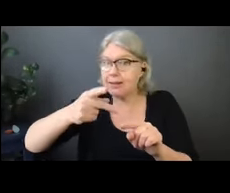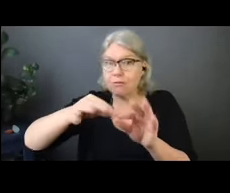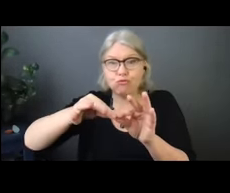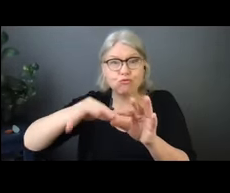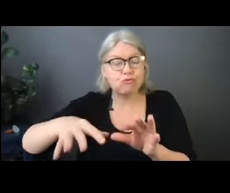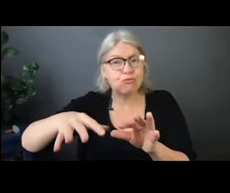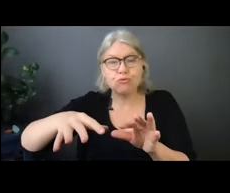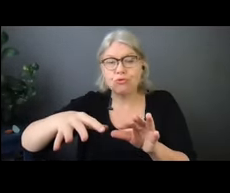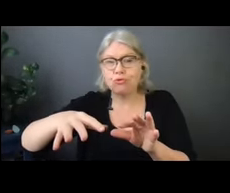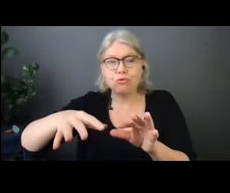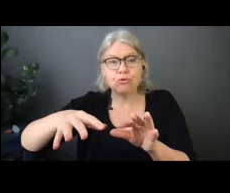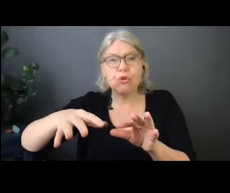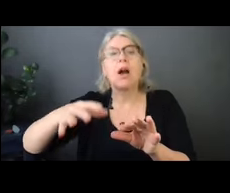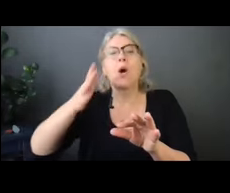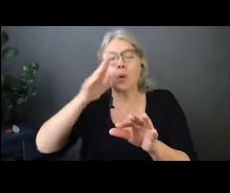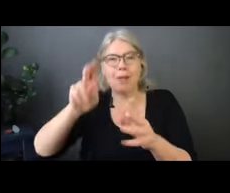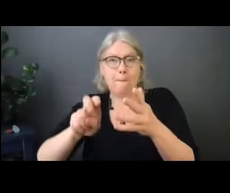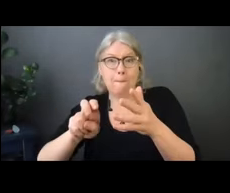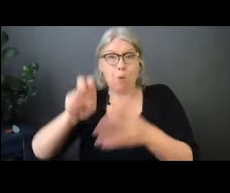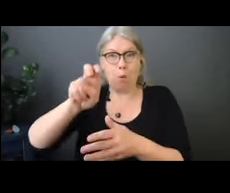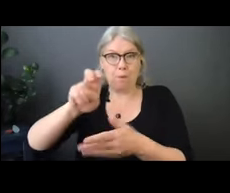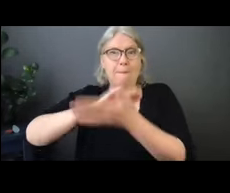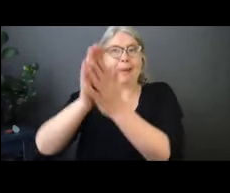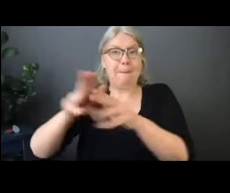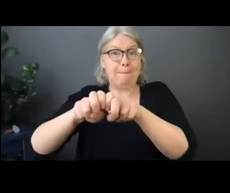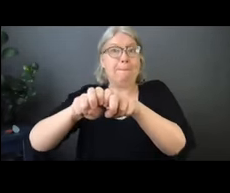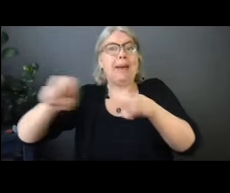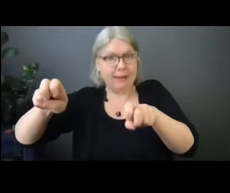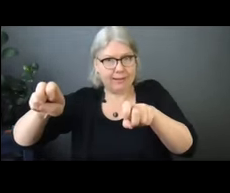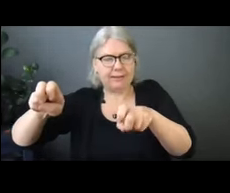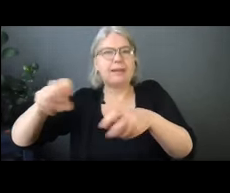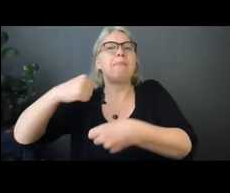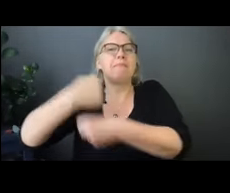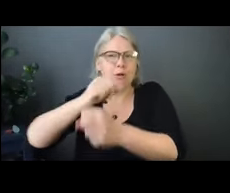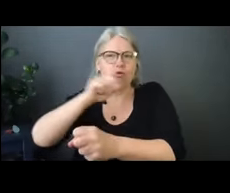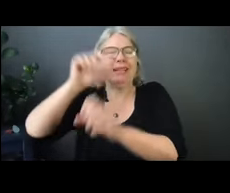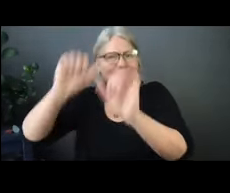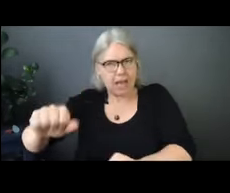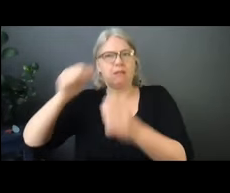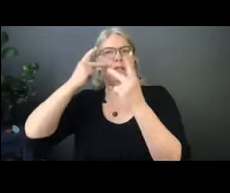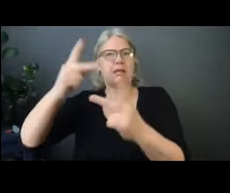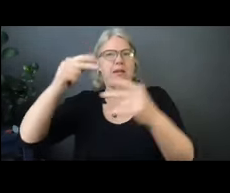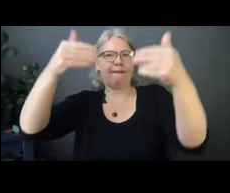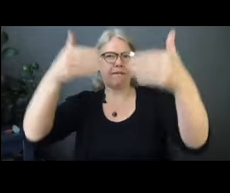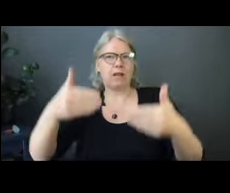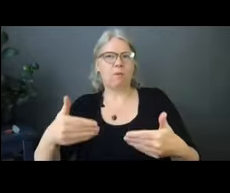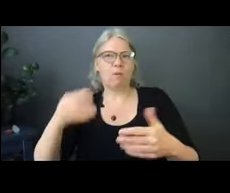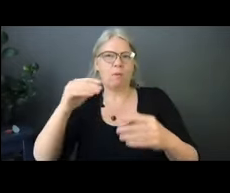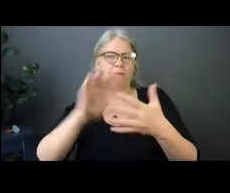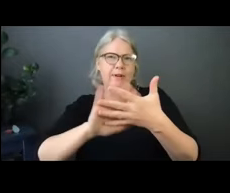I will promote you to a panelist, and that way we can be sure that you can see all of the videos available.